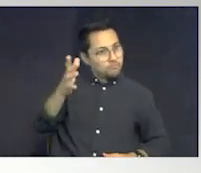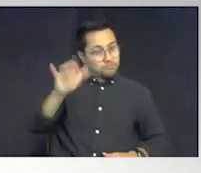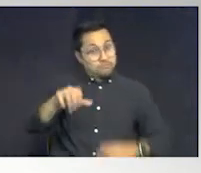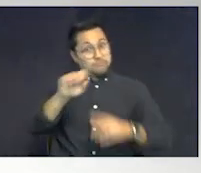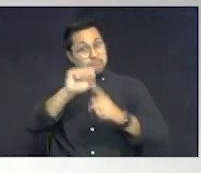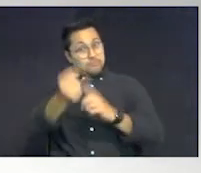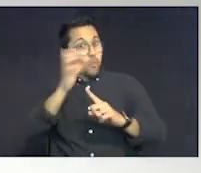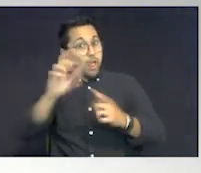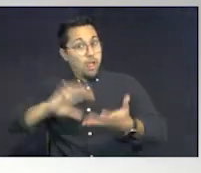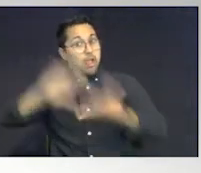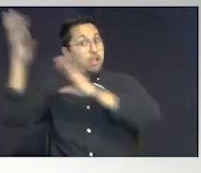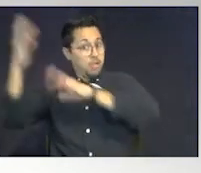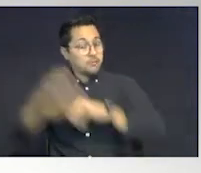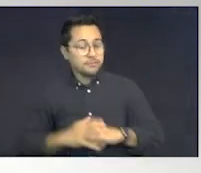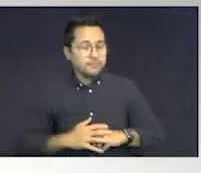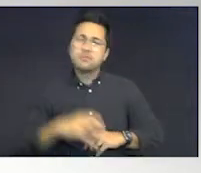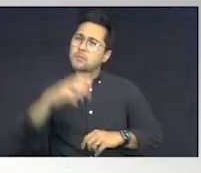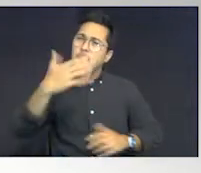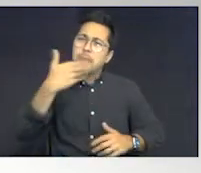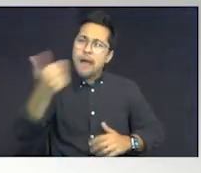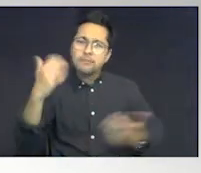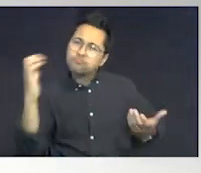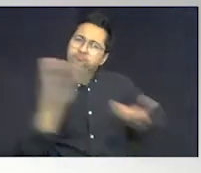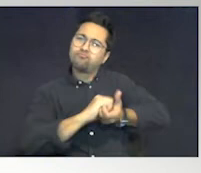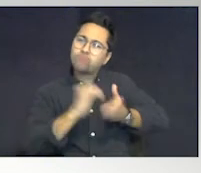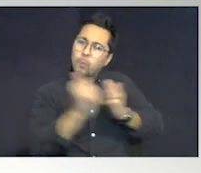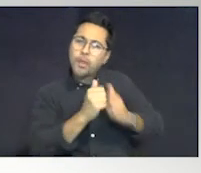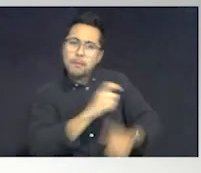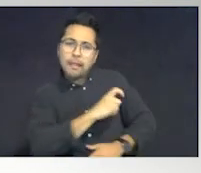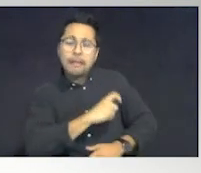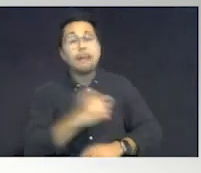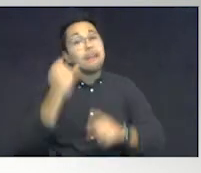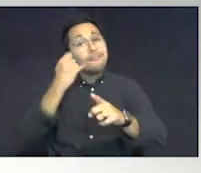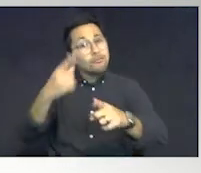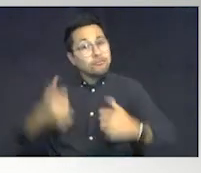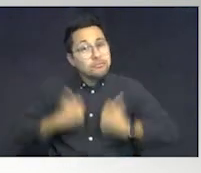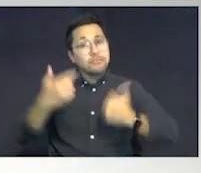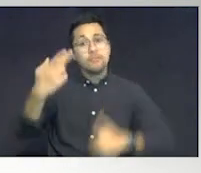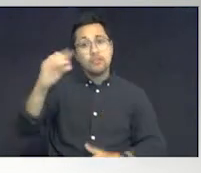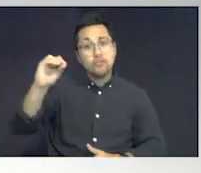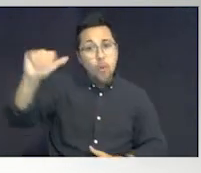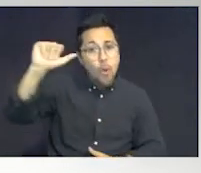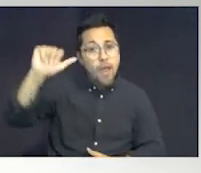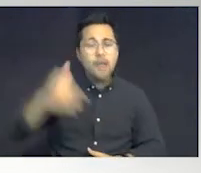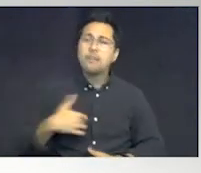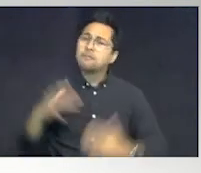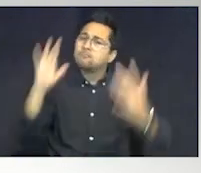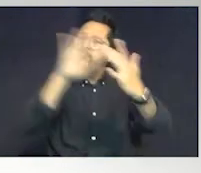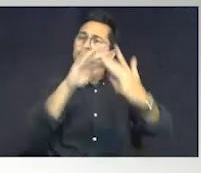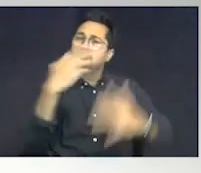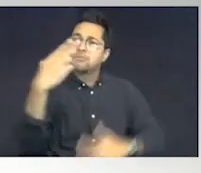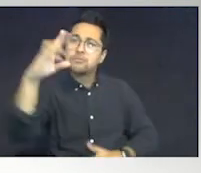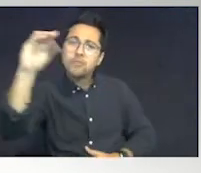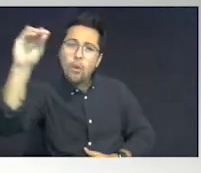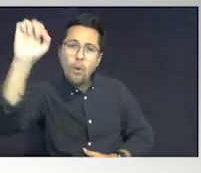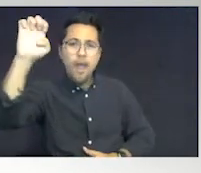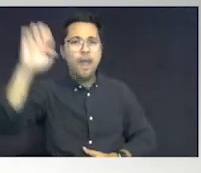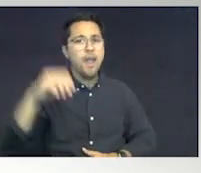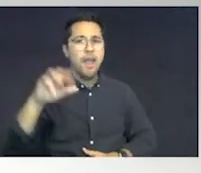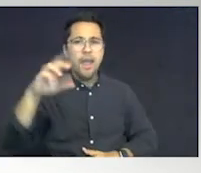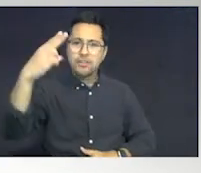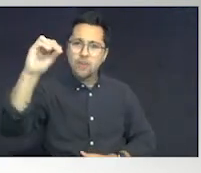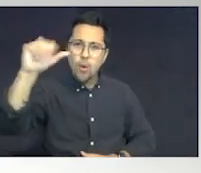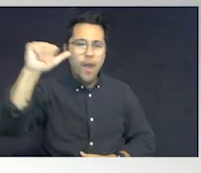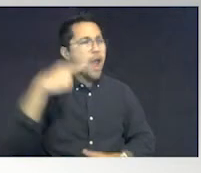Partner with police. If you're in a homeowner's association, contact your homeowner's association and meet every